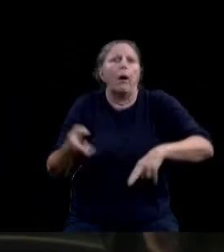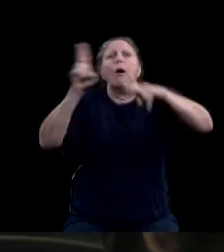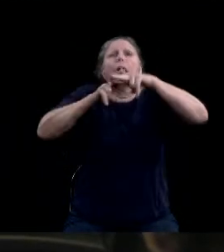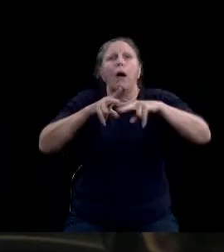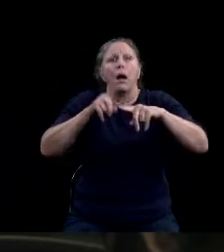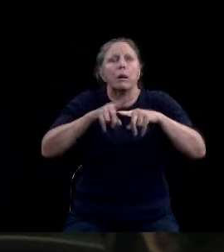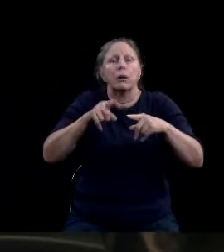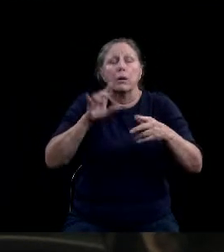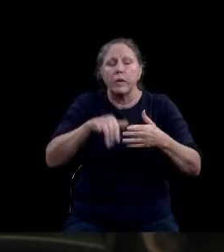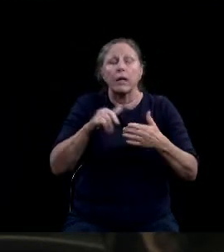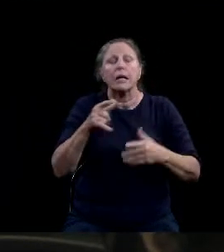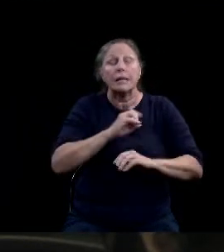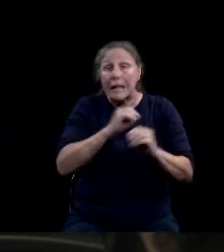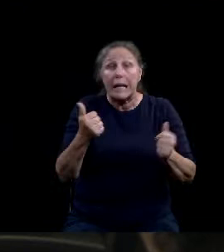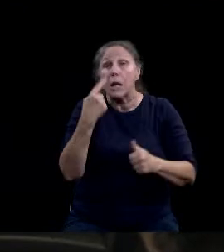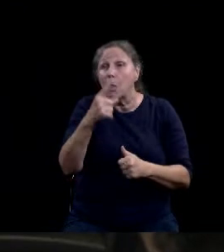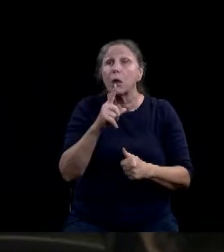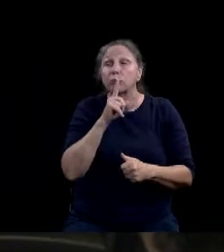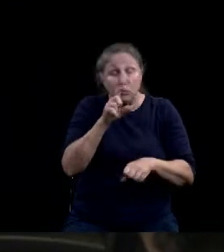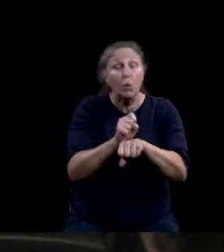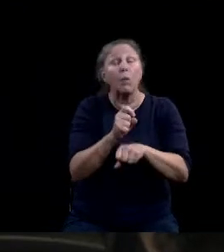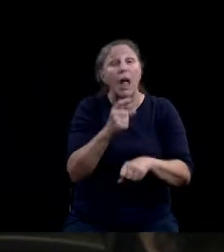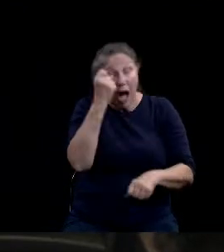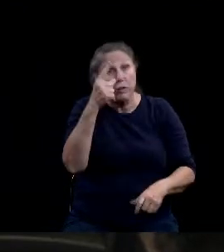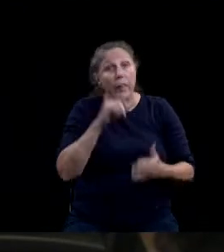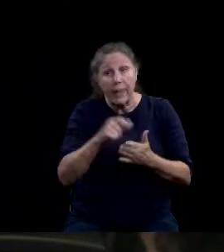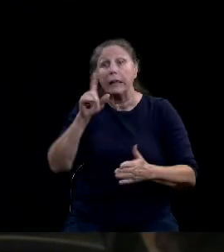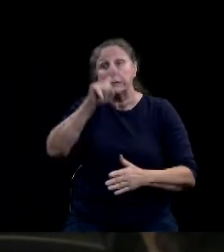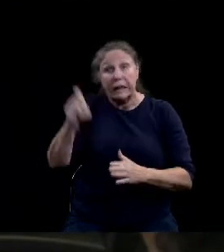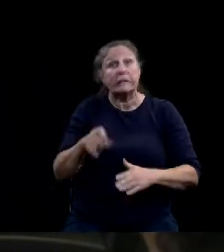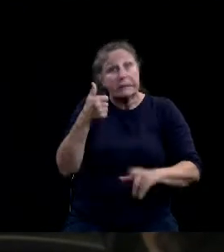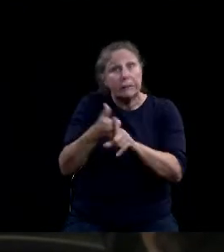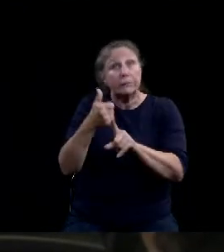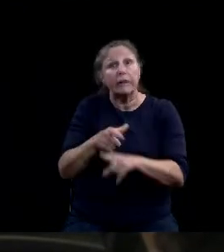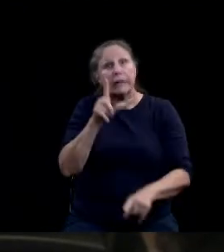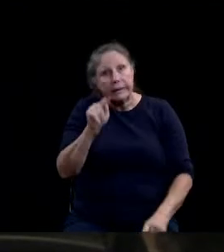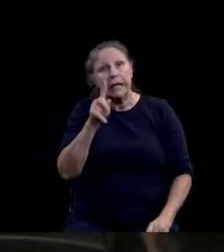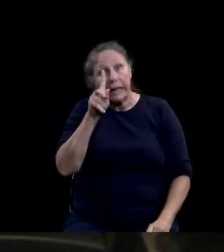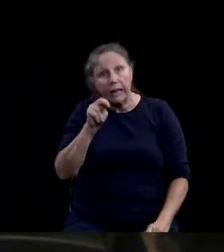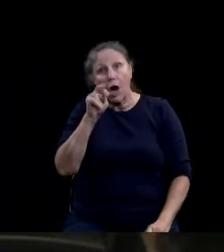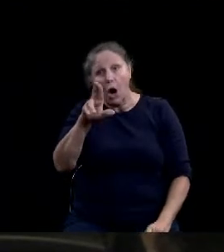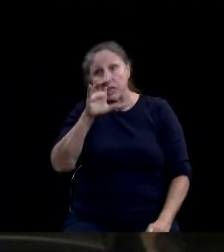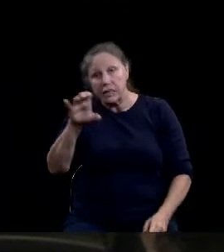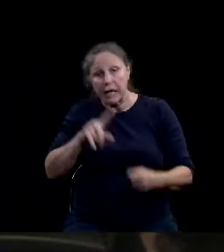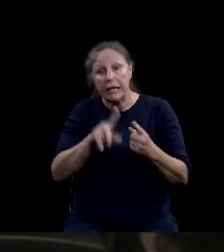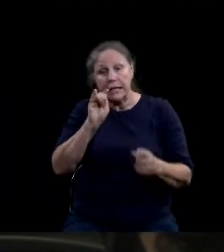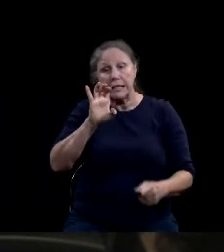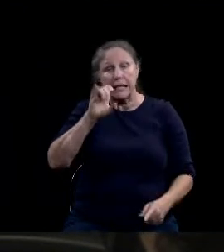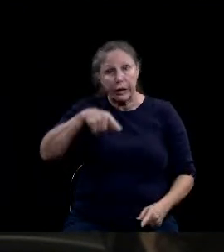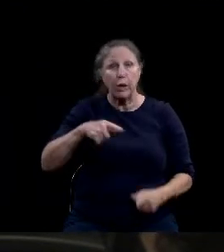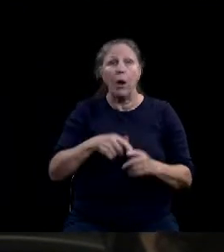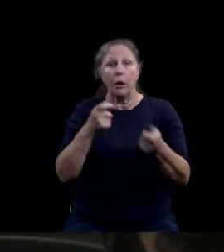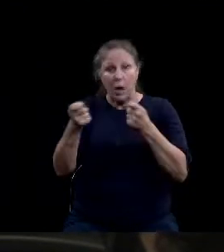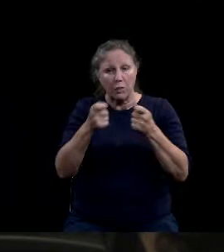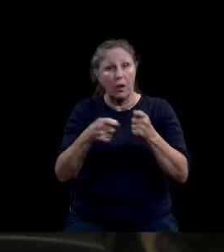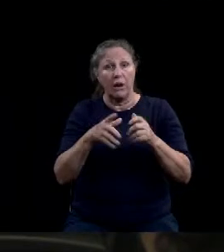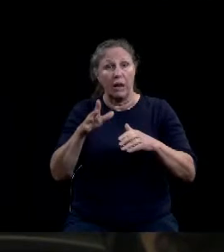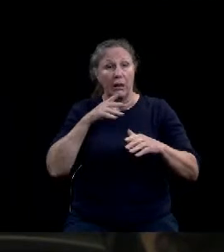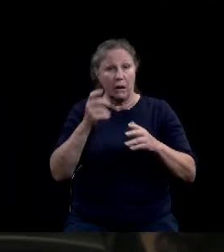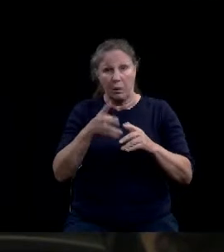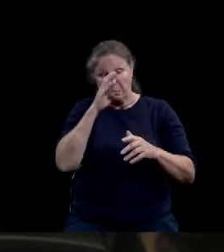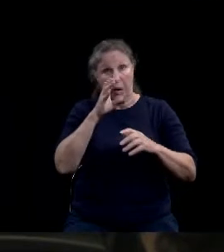that the